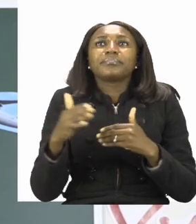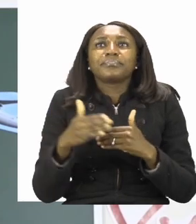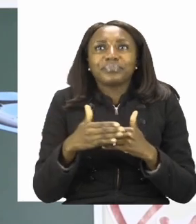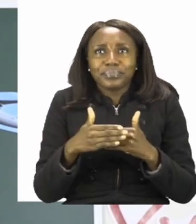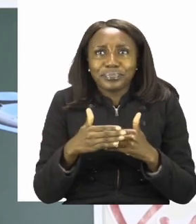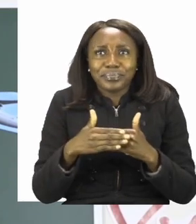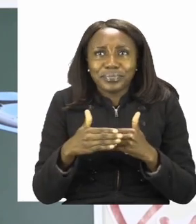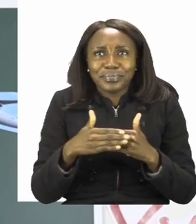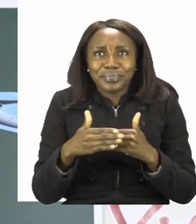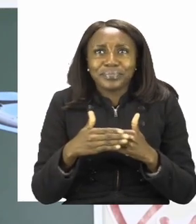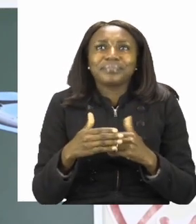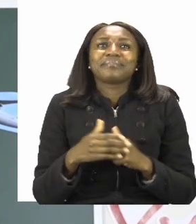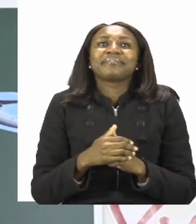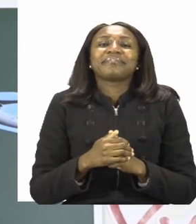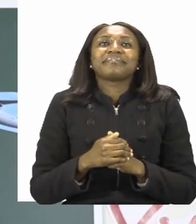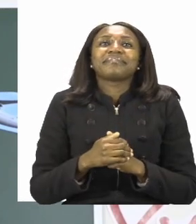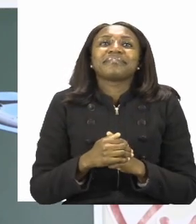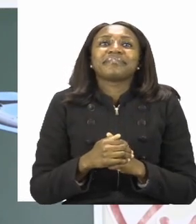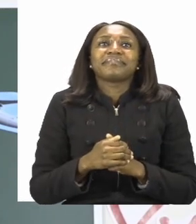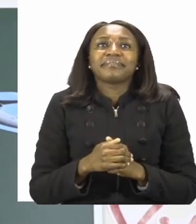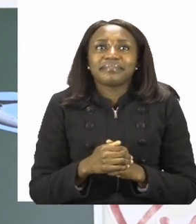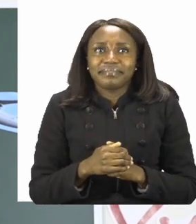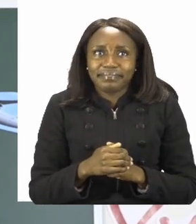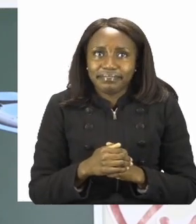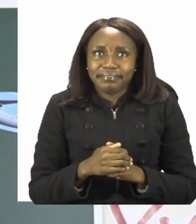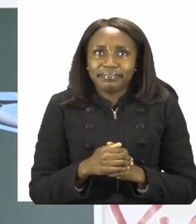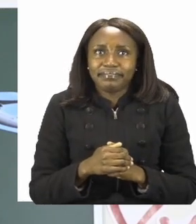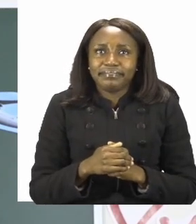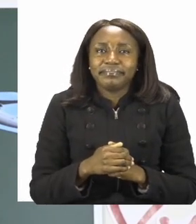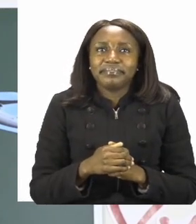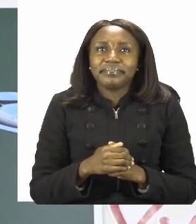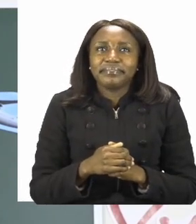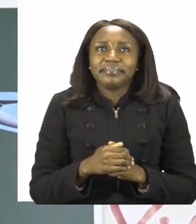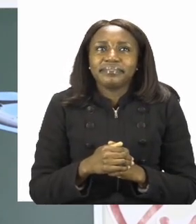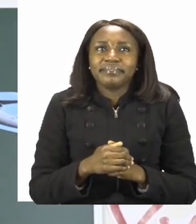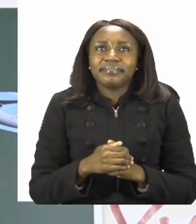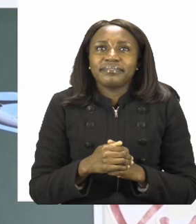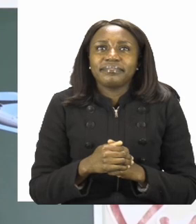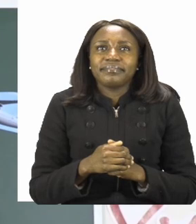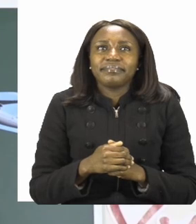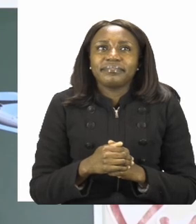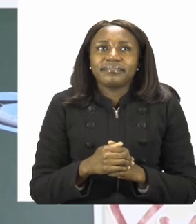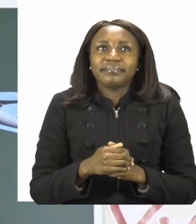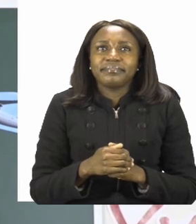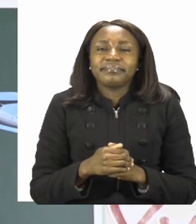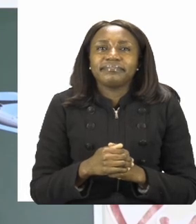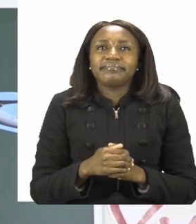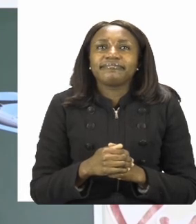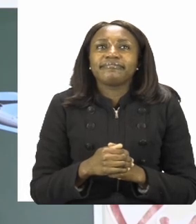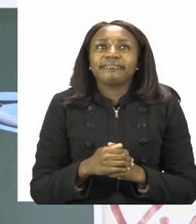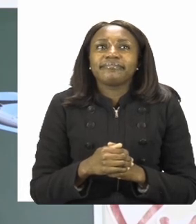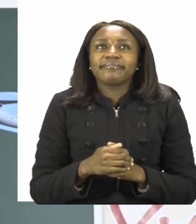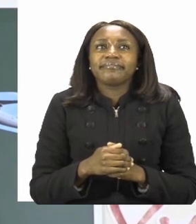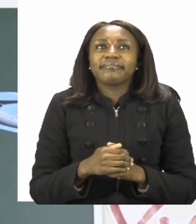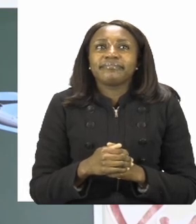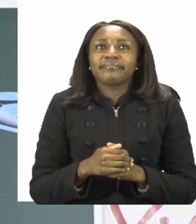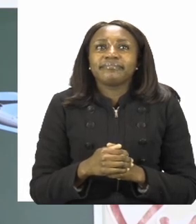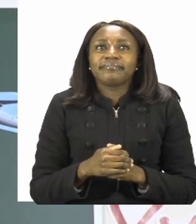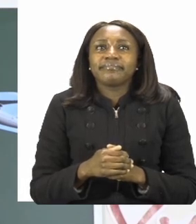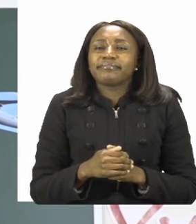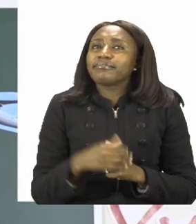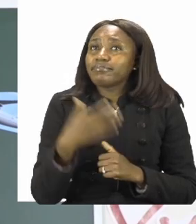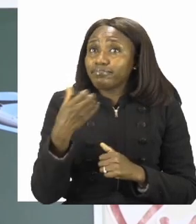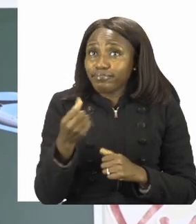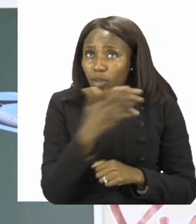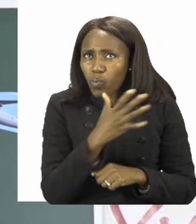is called rail. And this is a train. Then, we have something that moves in water.